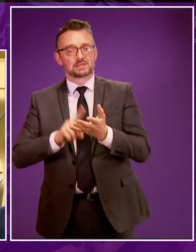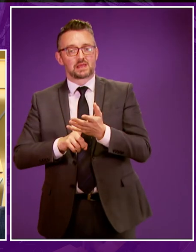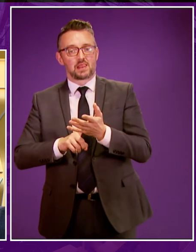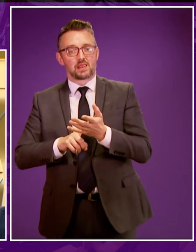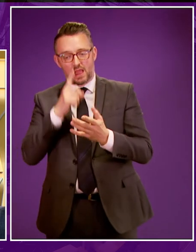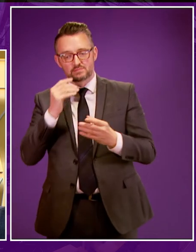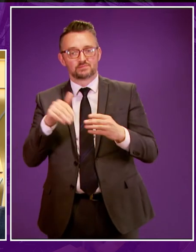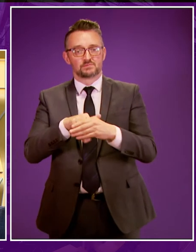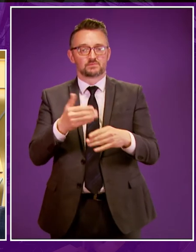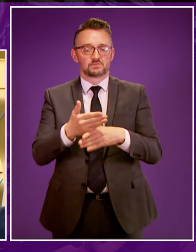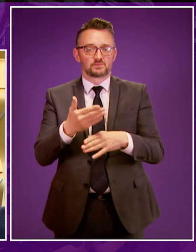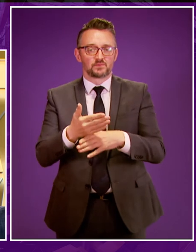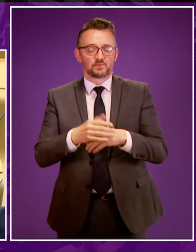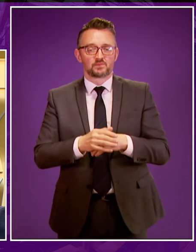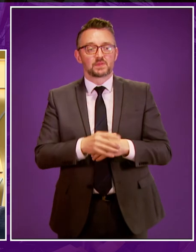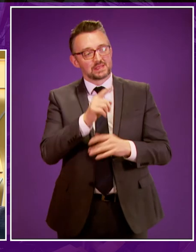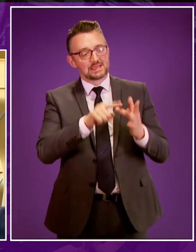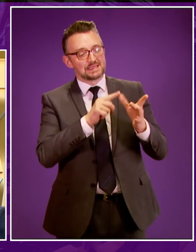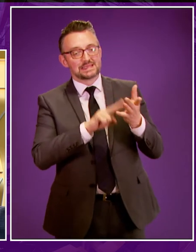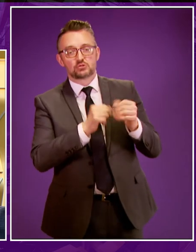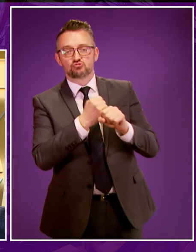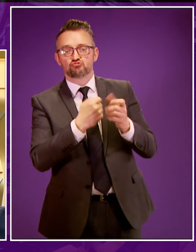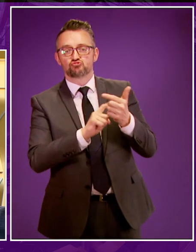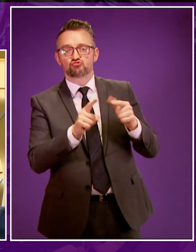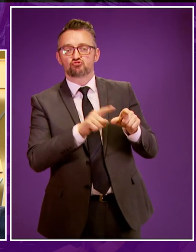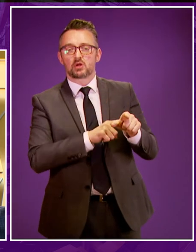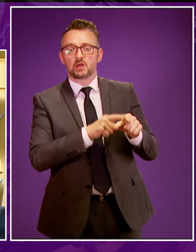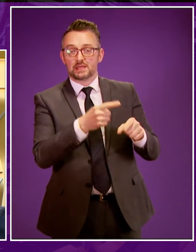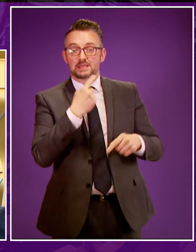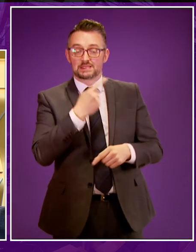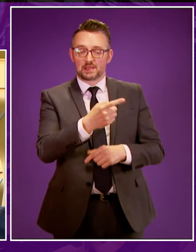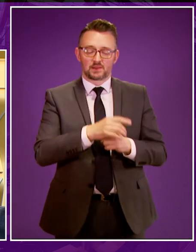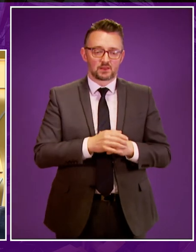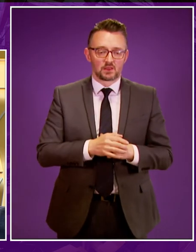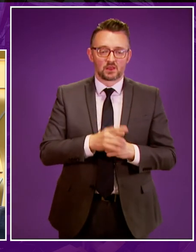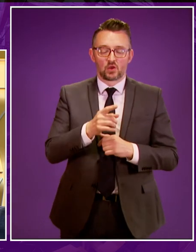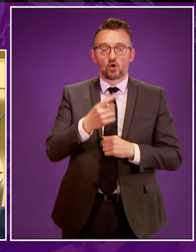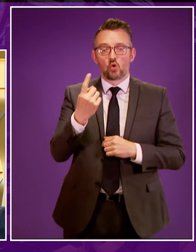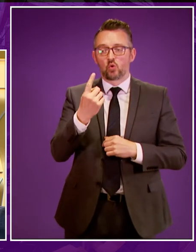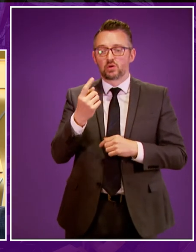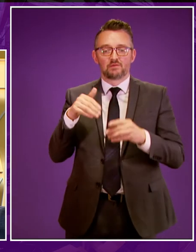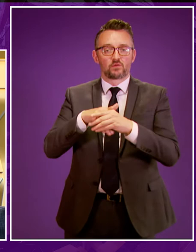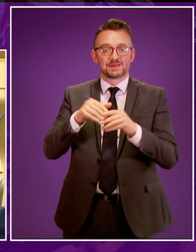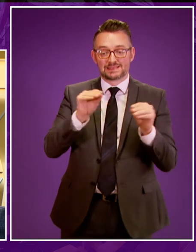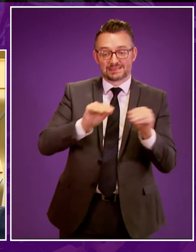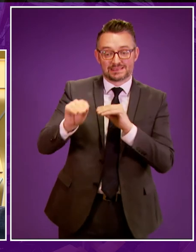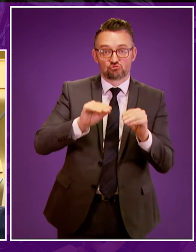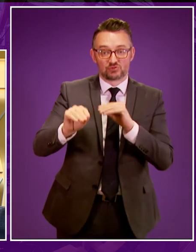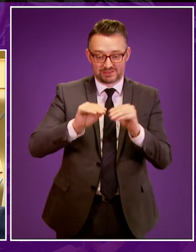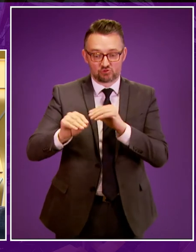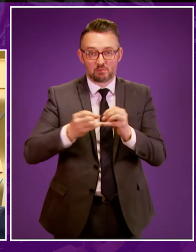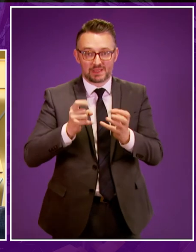also ensure however and I think the point that Ian Gray made is that people BSL users or those involved in the teaching of BSL